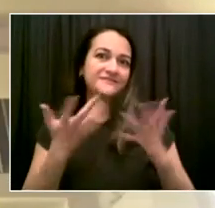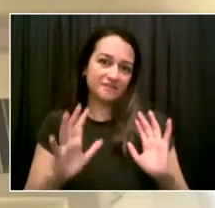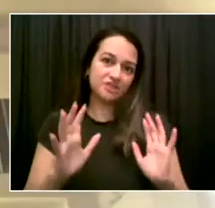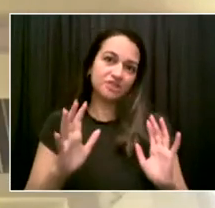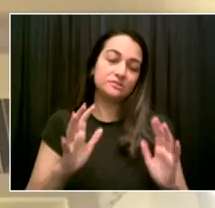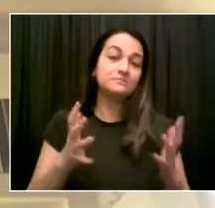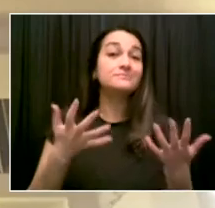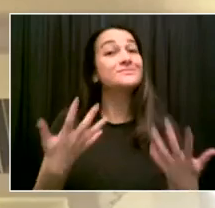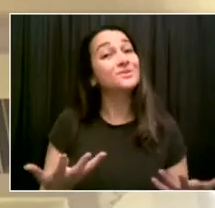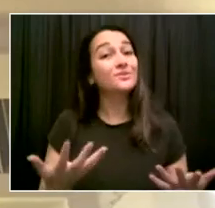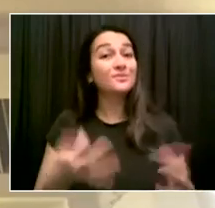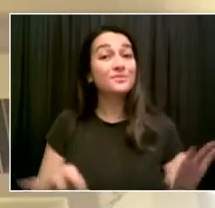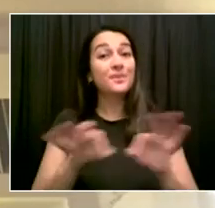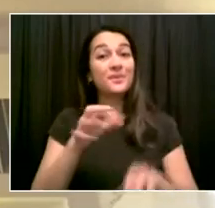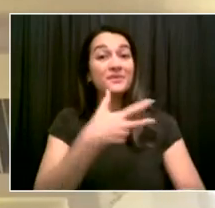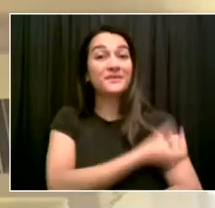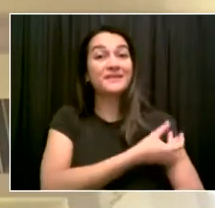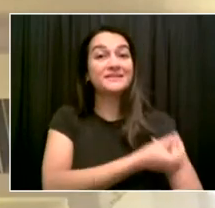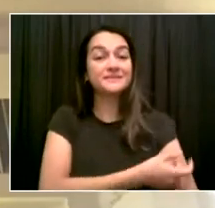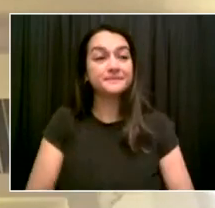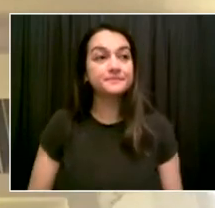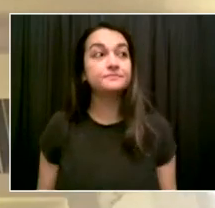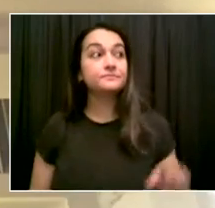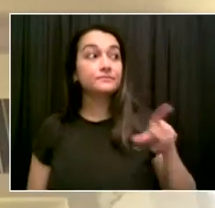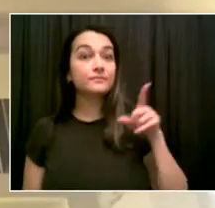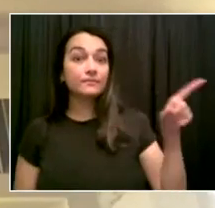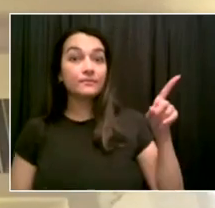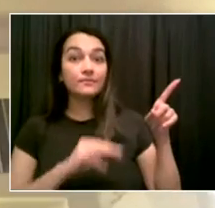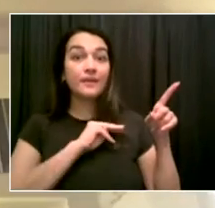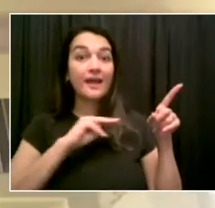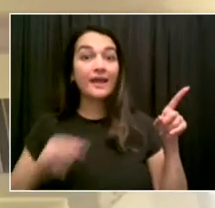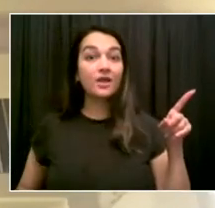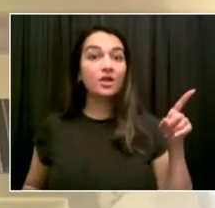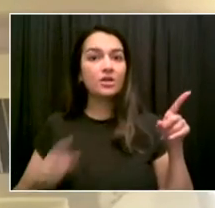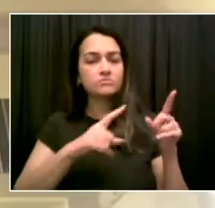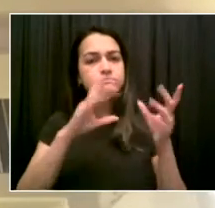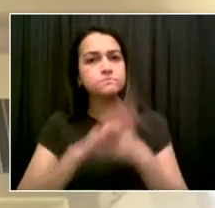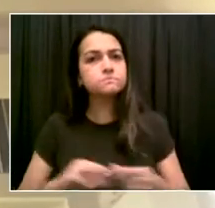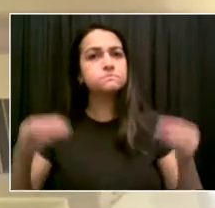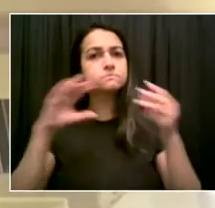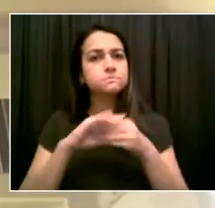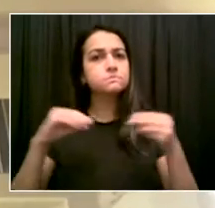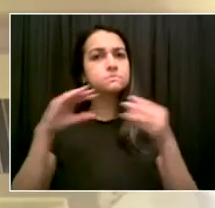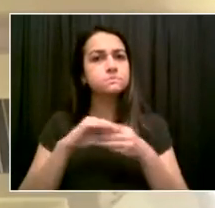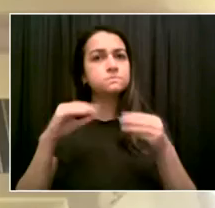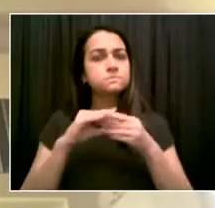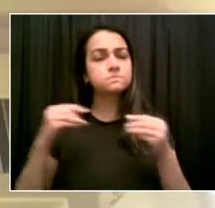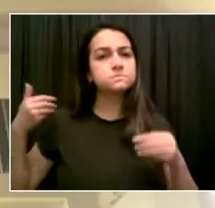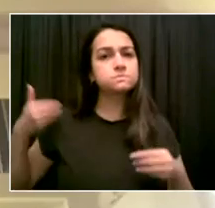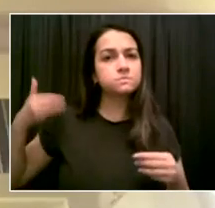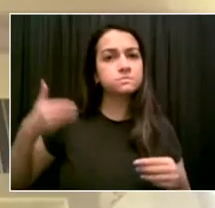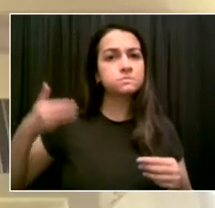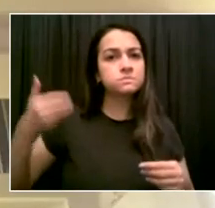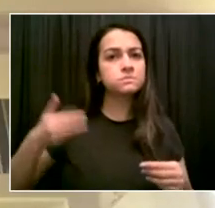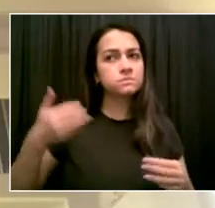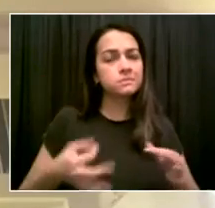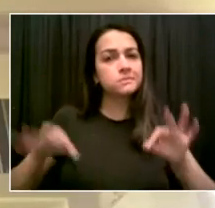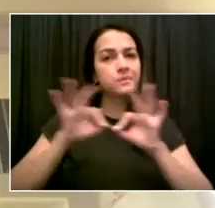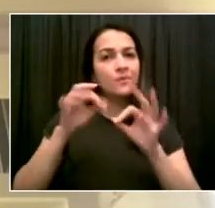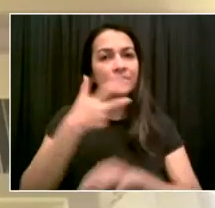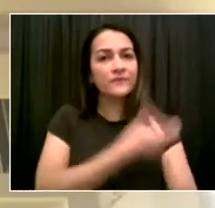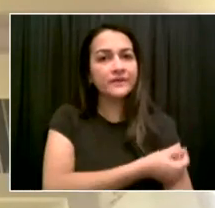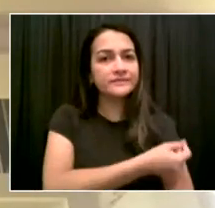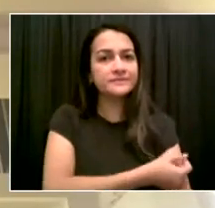mayor has laid out head on. There are three groups of people that we have to be concerned with, and I think the mayor